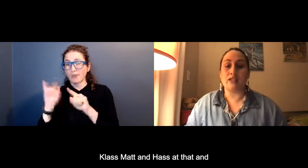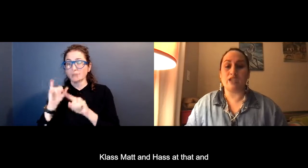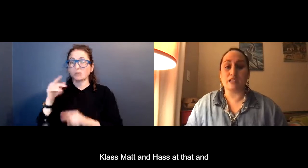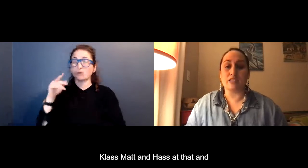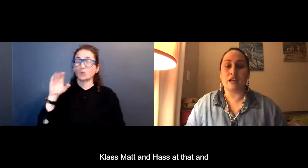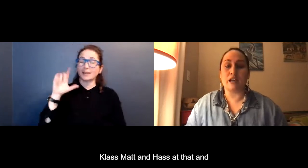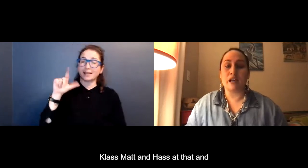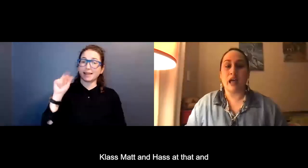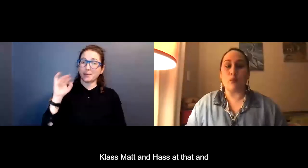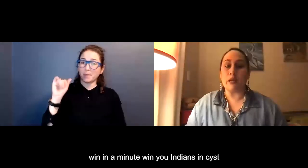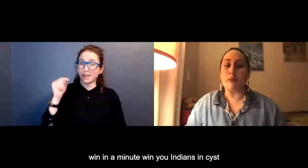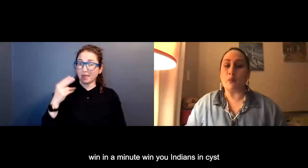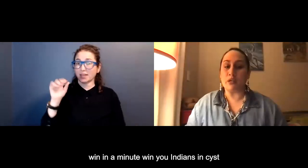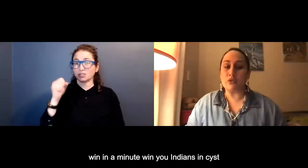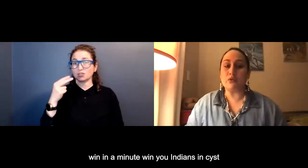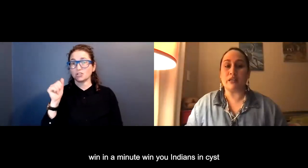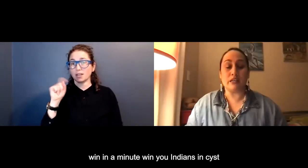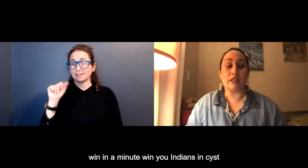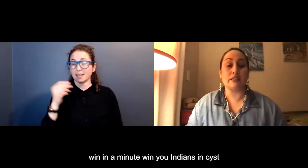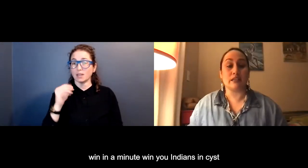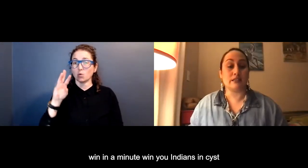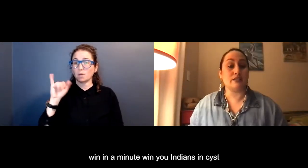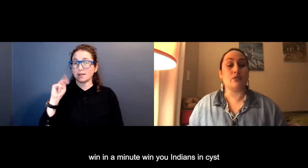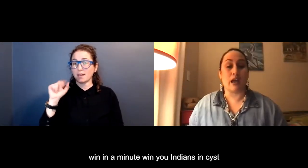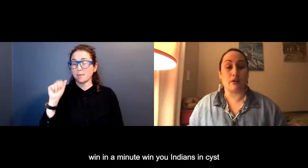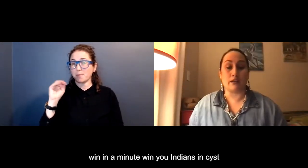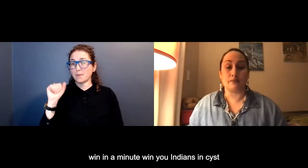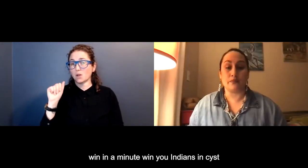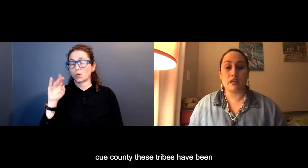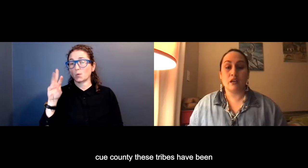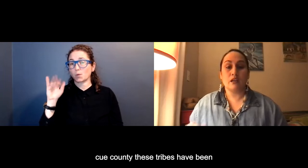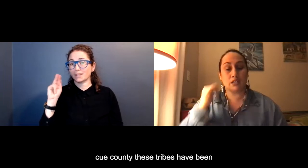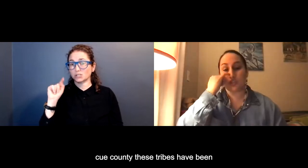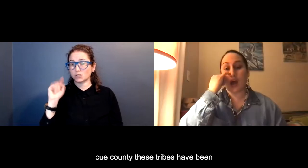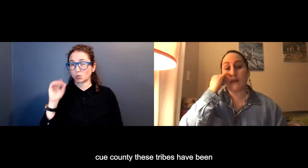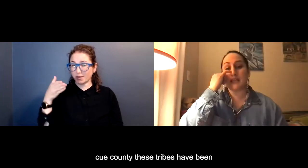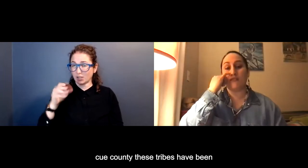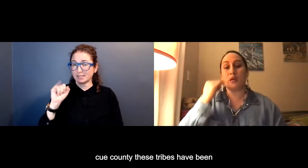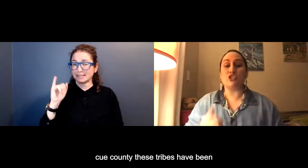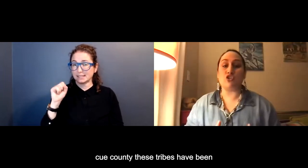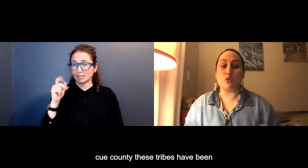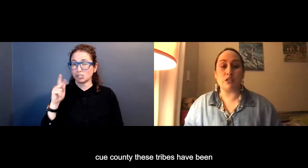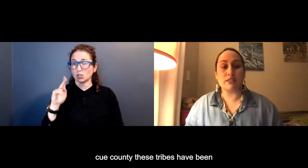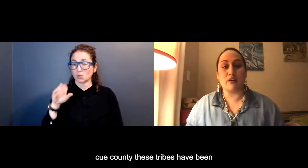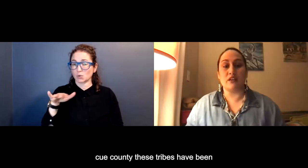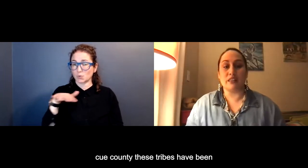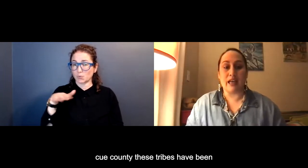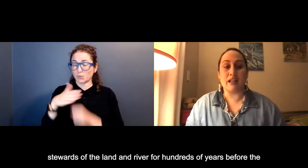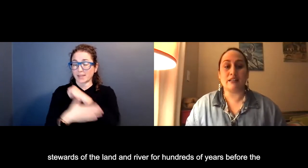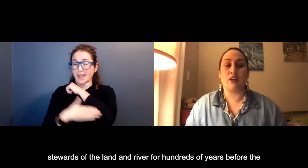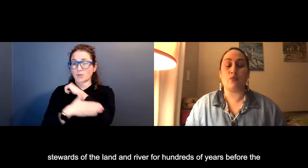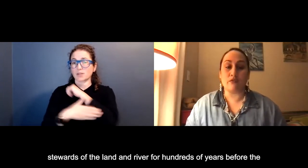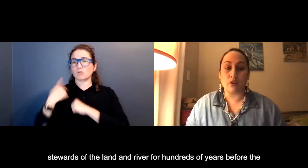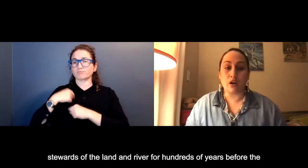and Shasta and Winnemawintu Indians in Siskiyou County. These tribes have been stewards of the